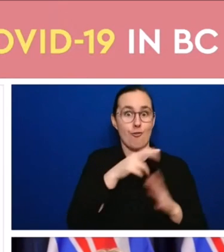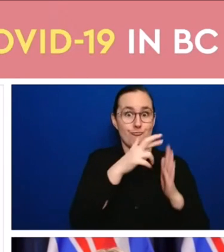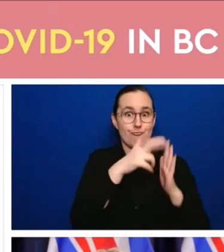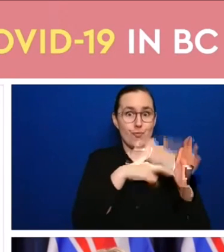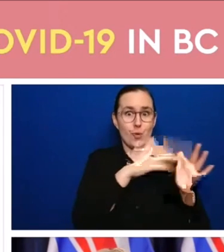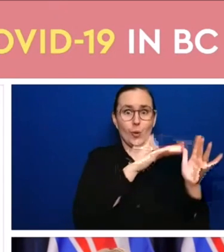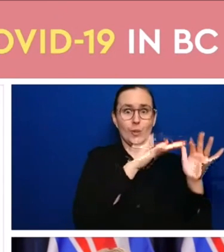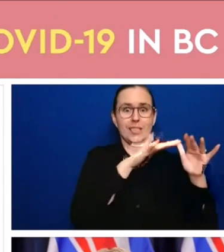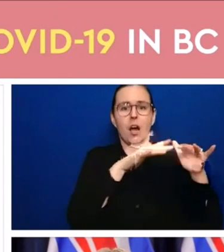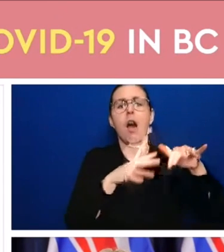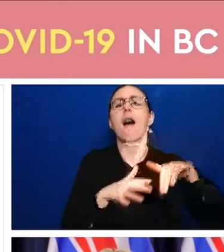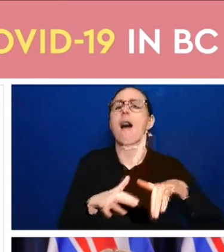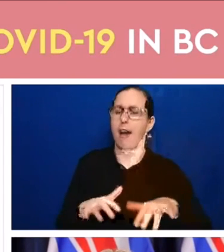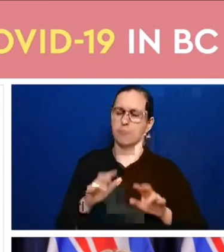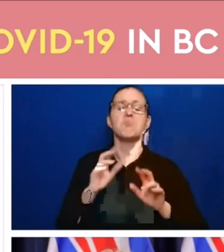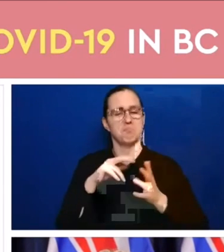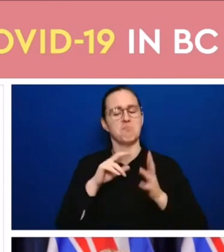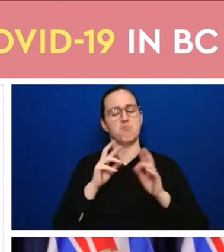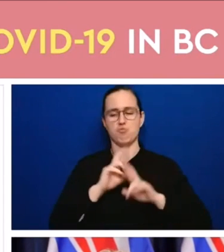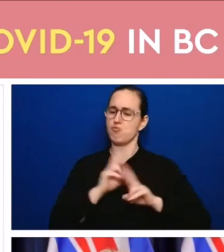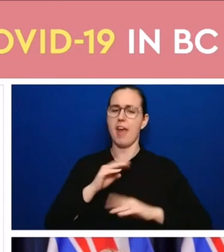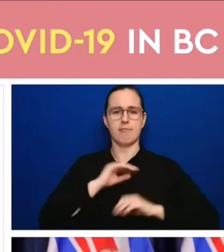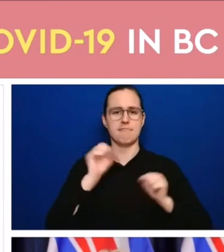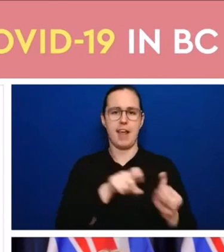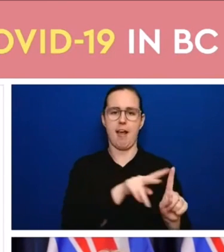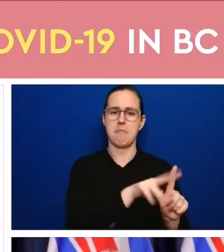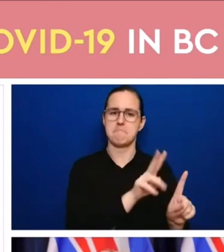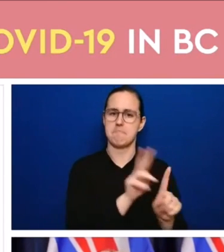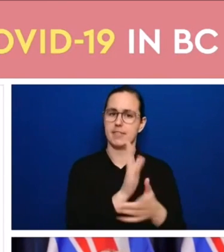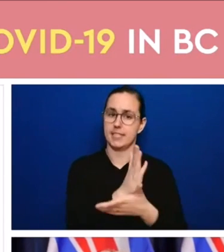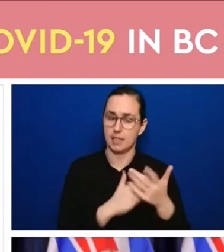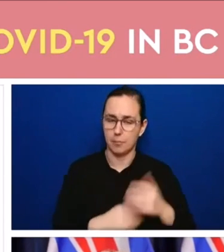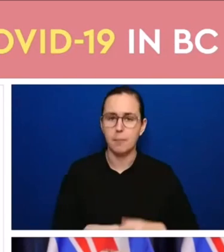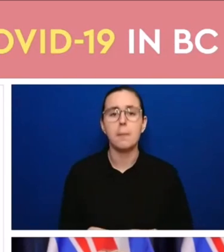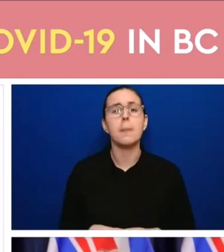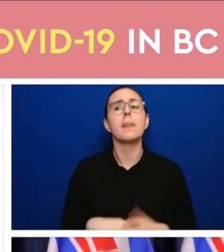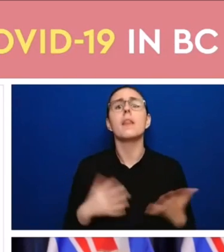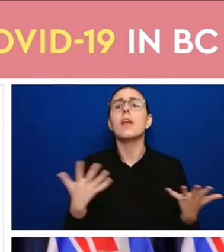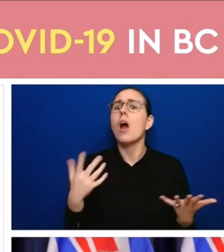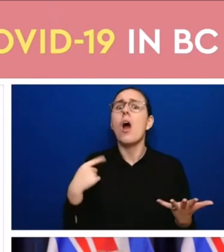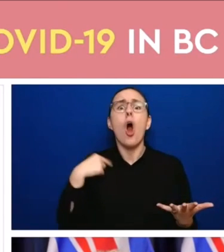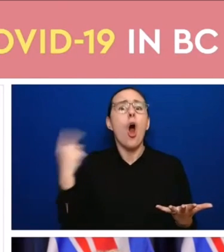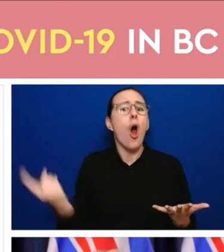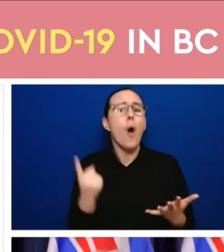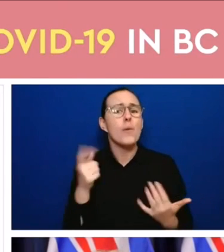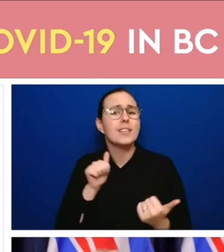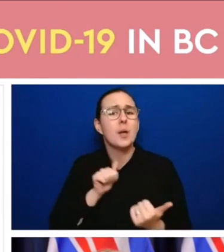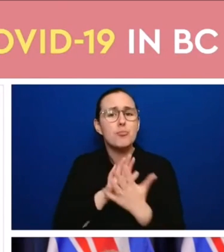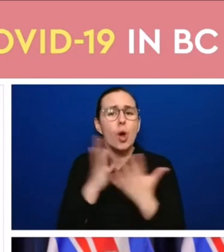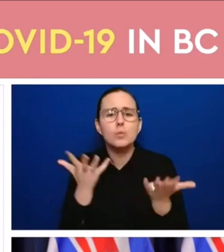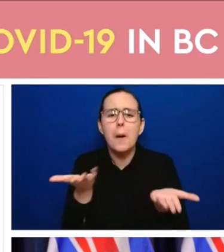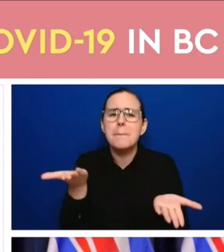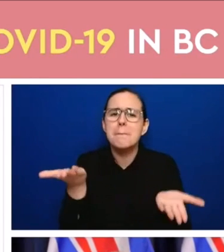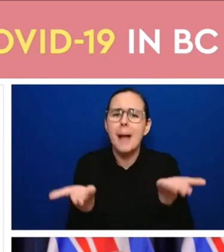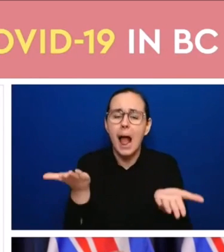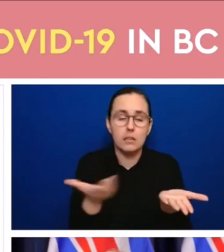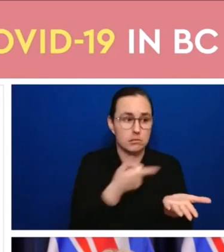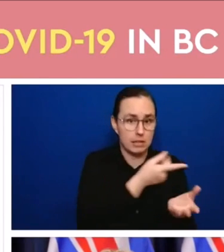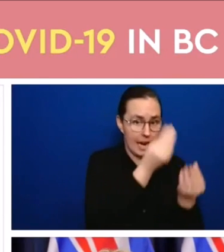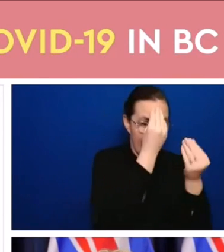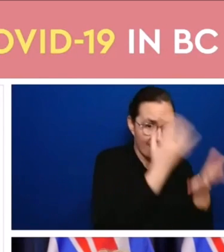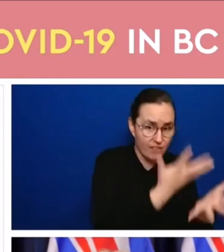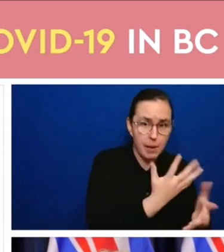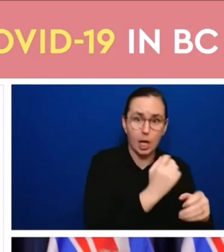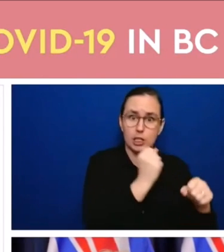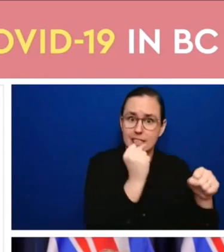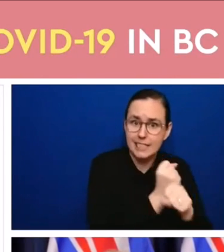restrictions is the way that we have gone about this from the very beginning using the data to make sure that we are doing as much as we